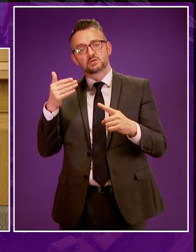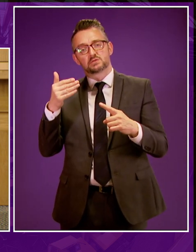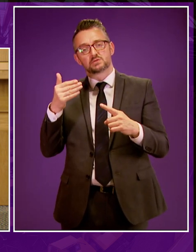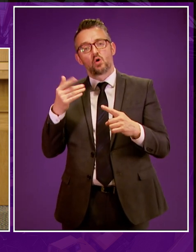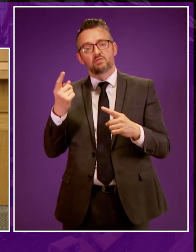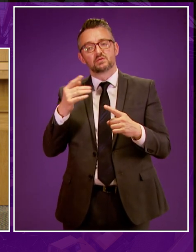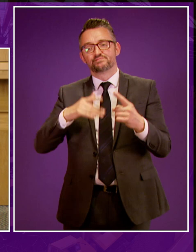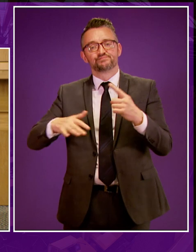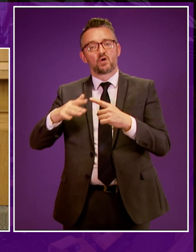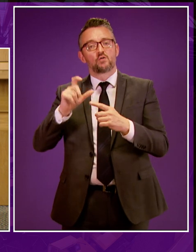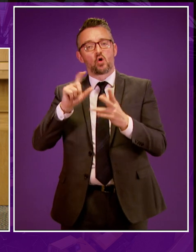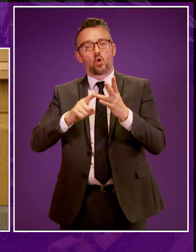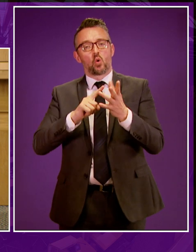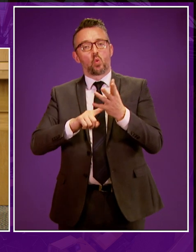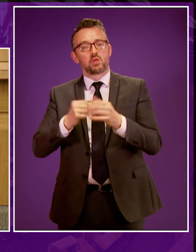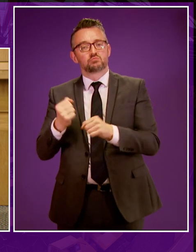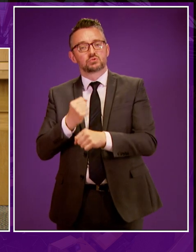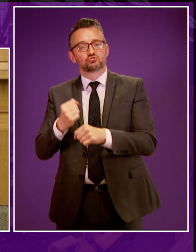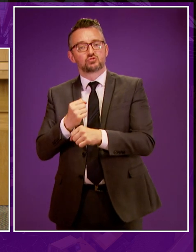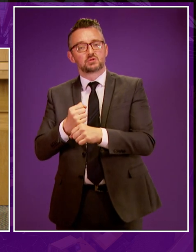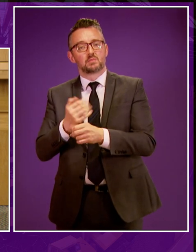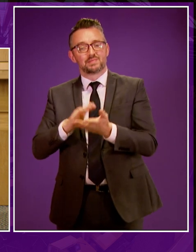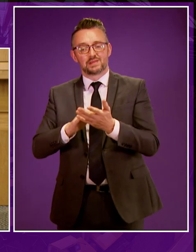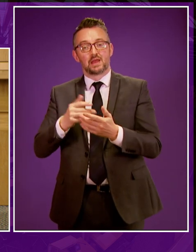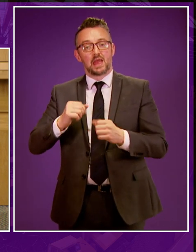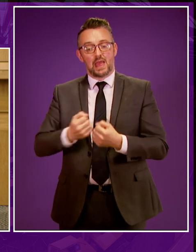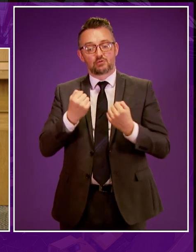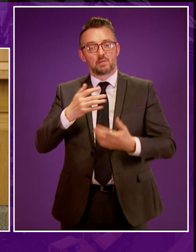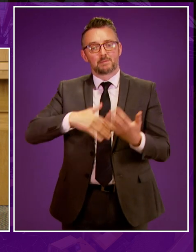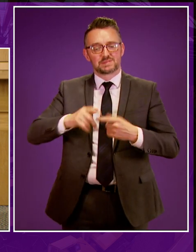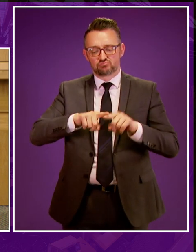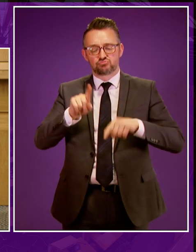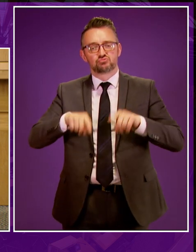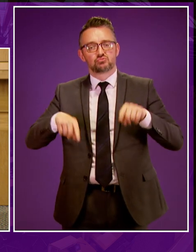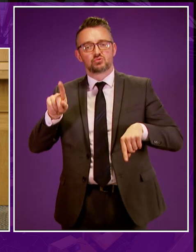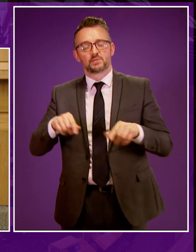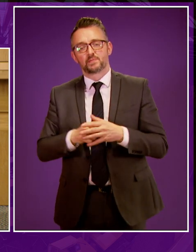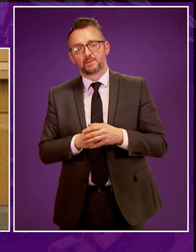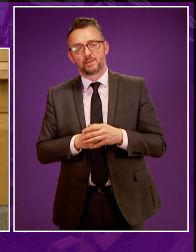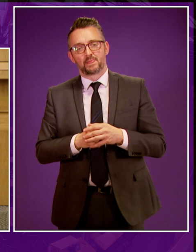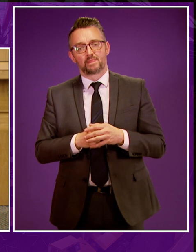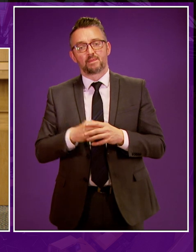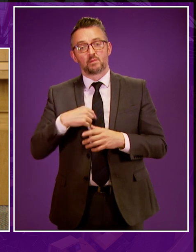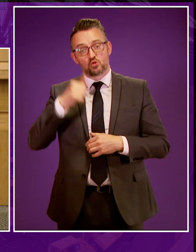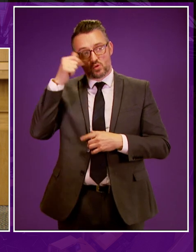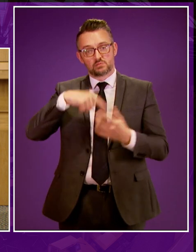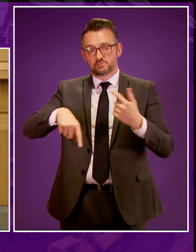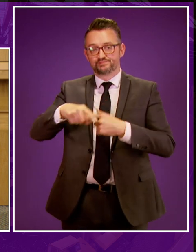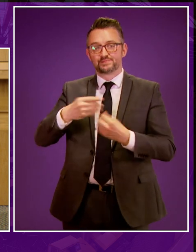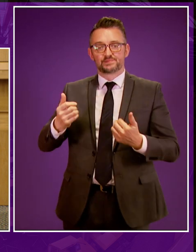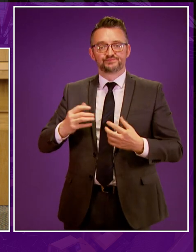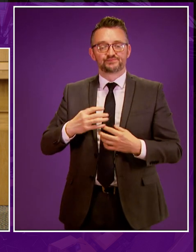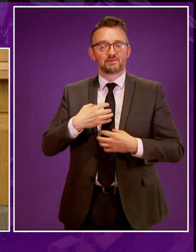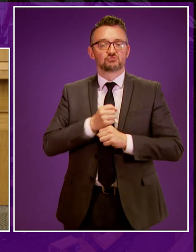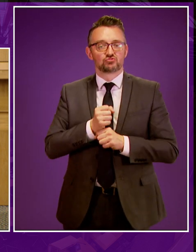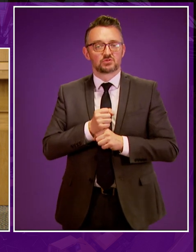indigenous coal production in maintaining a diverse energy mix. Presiding officer, I understand the frustration felt by many at the